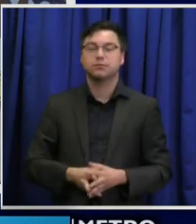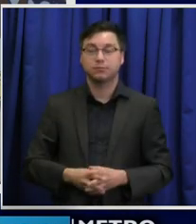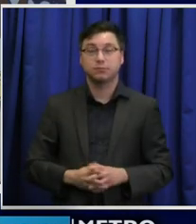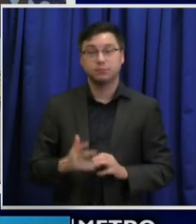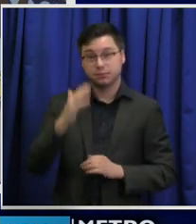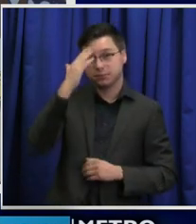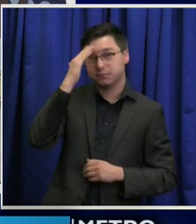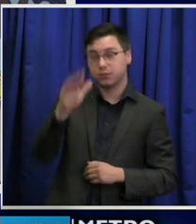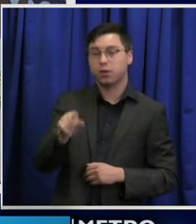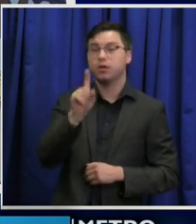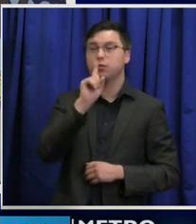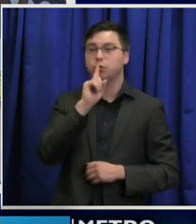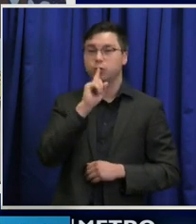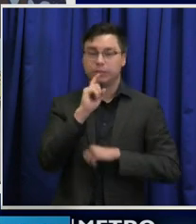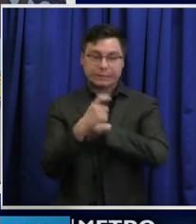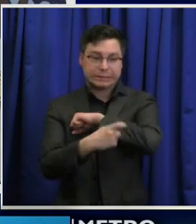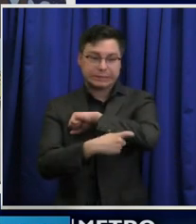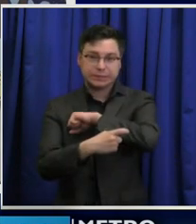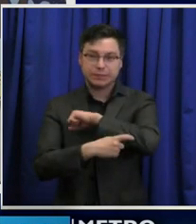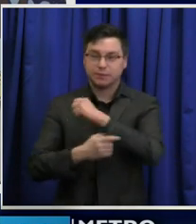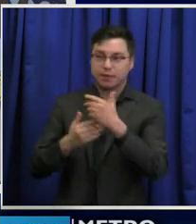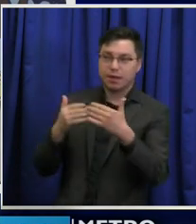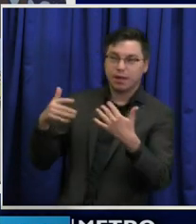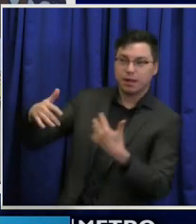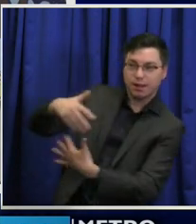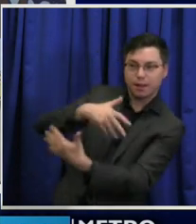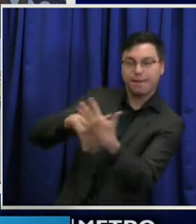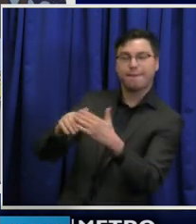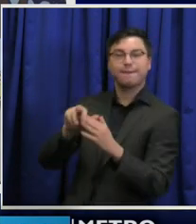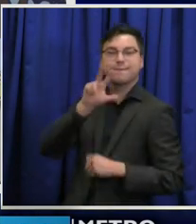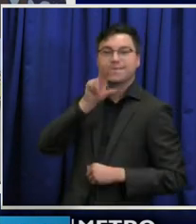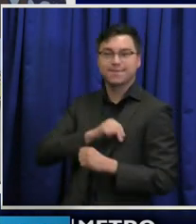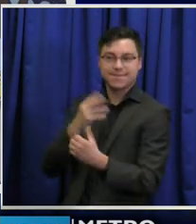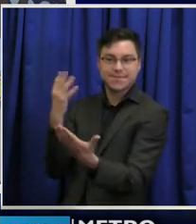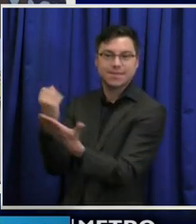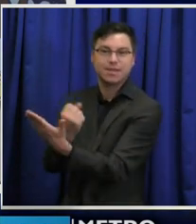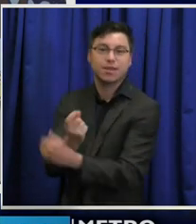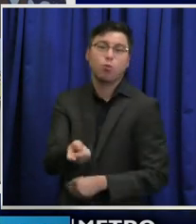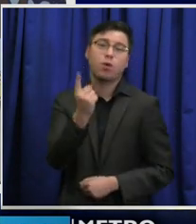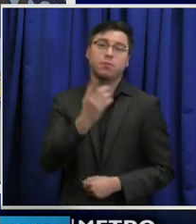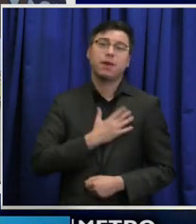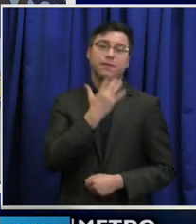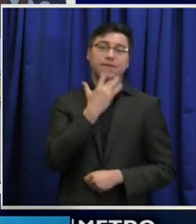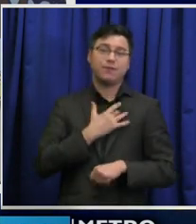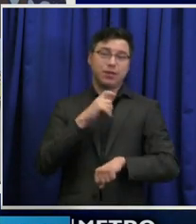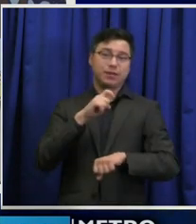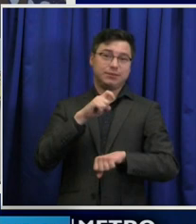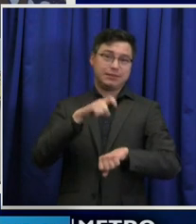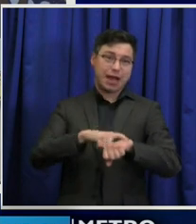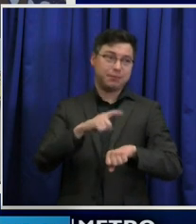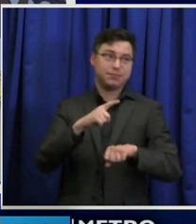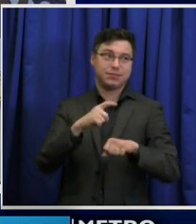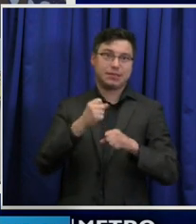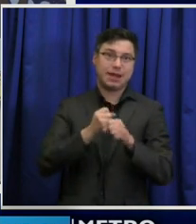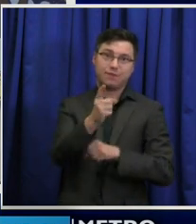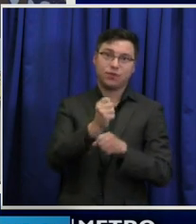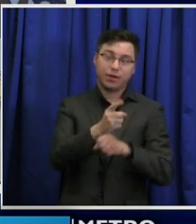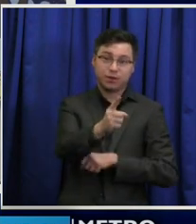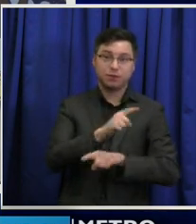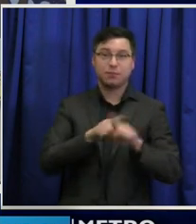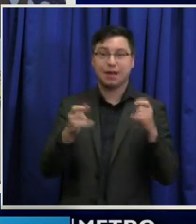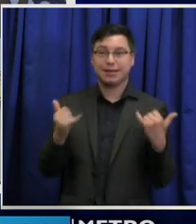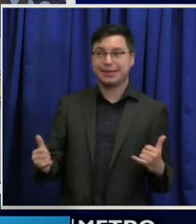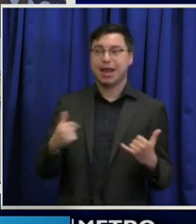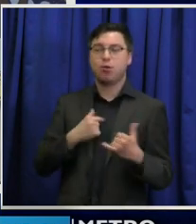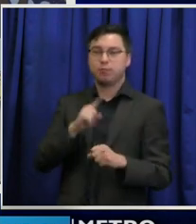I know it's going to be very tempting to get together on Thanksgiving. It's one of my favorite times of the year. But I also am intent on